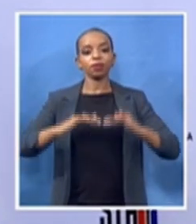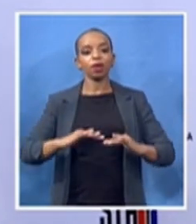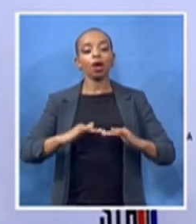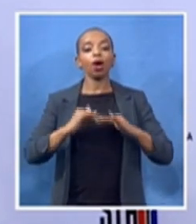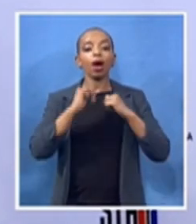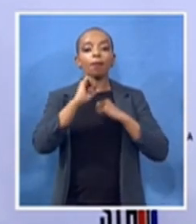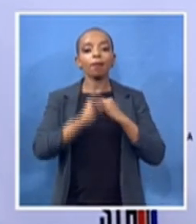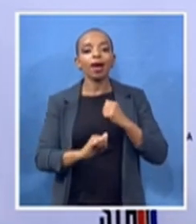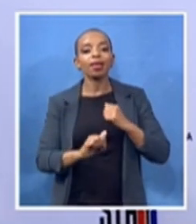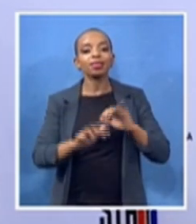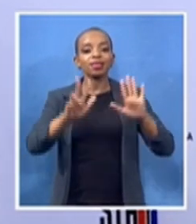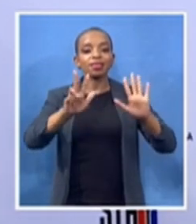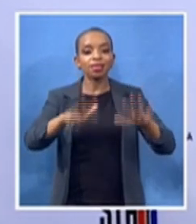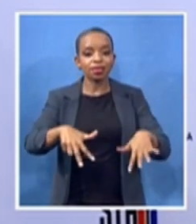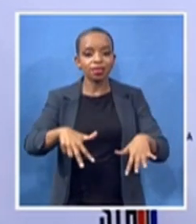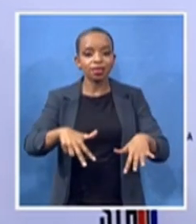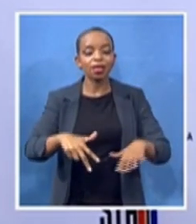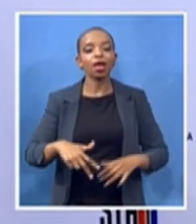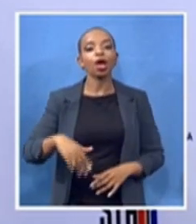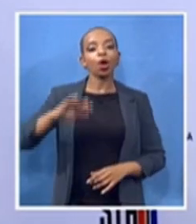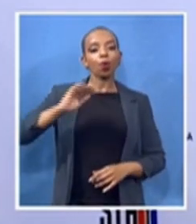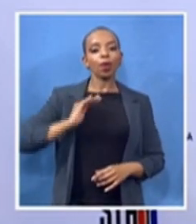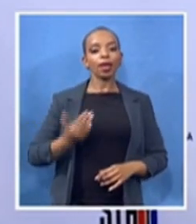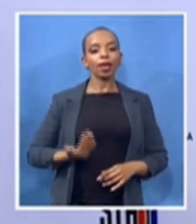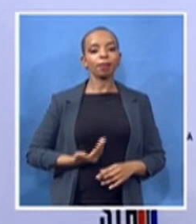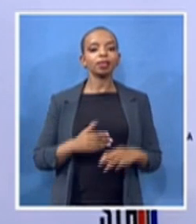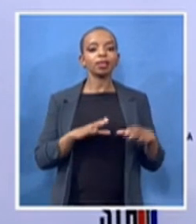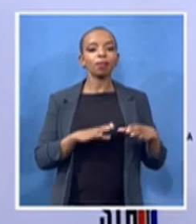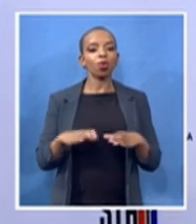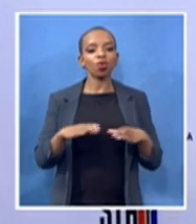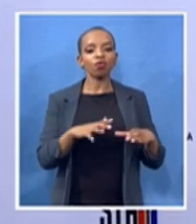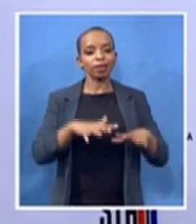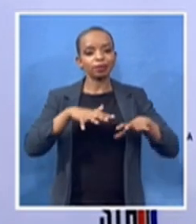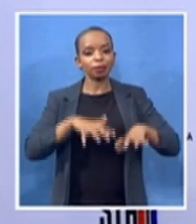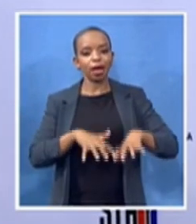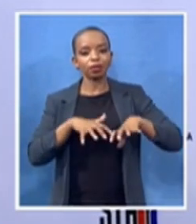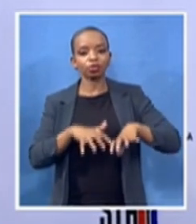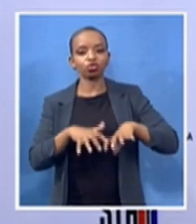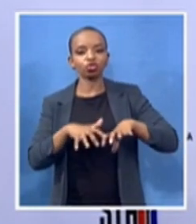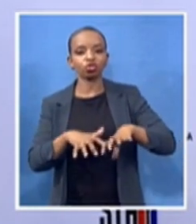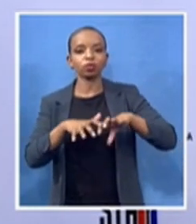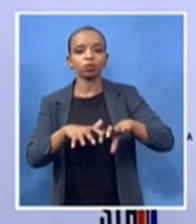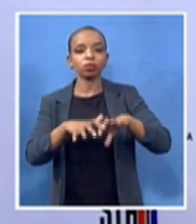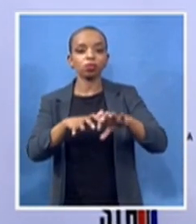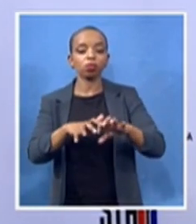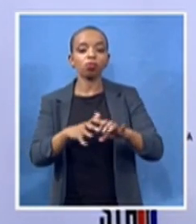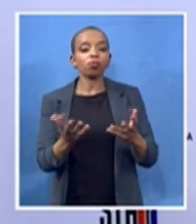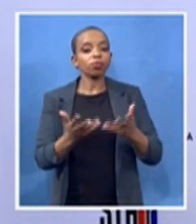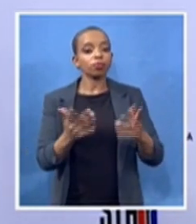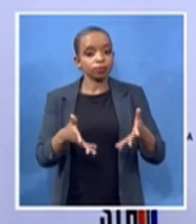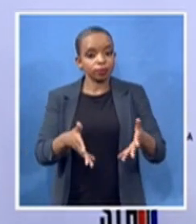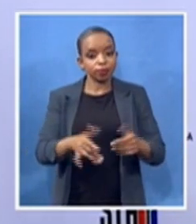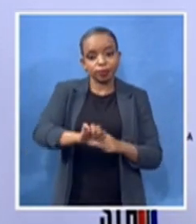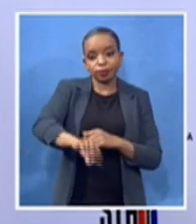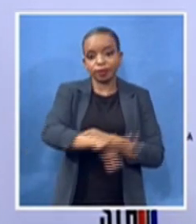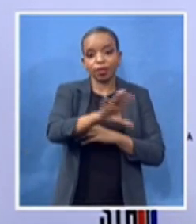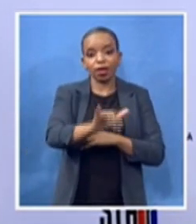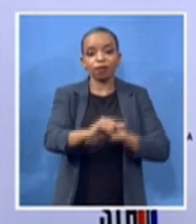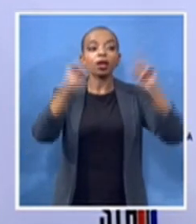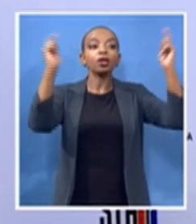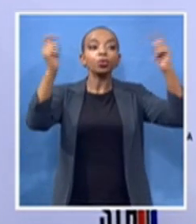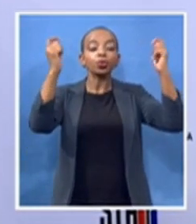of course the month where women are largely commemorated here in south africa and in order to honor